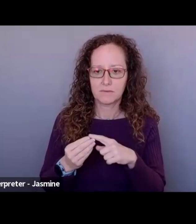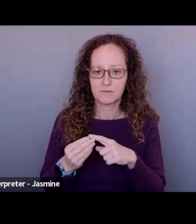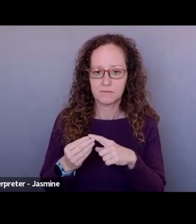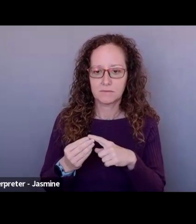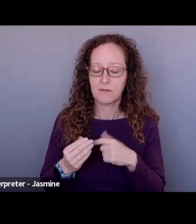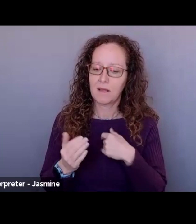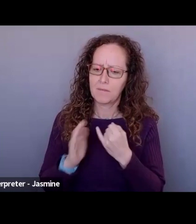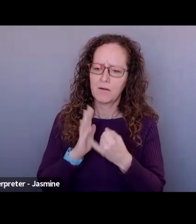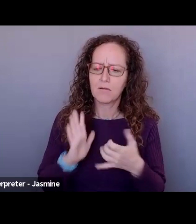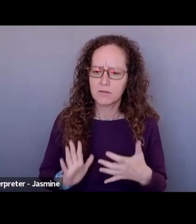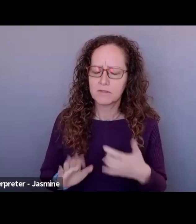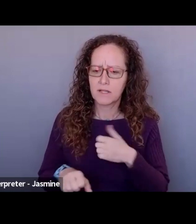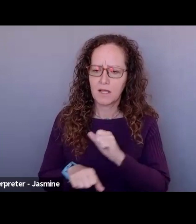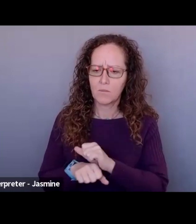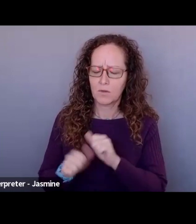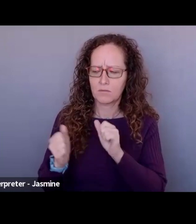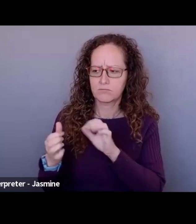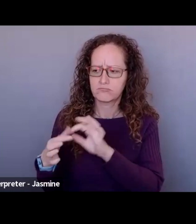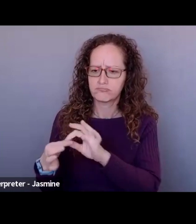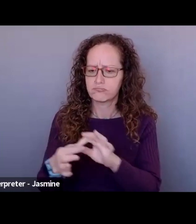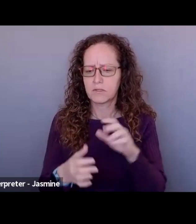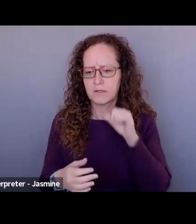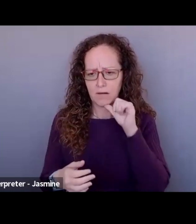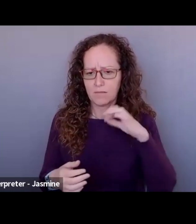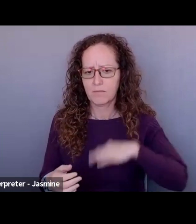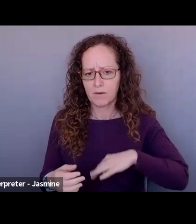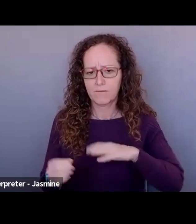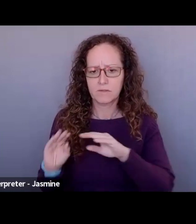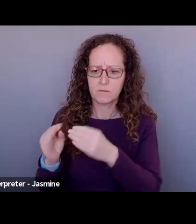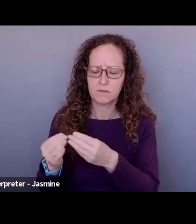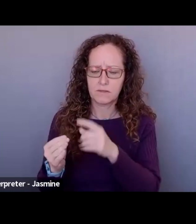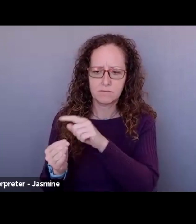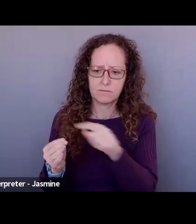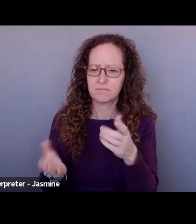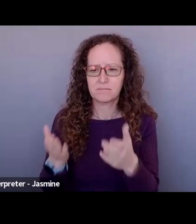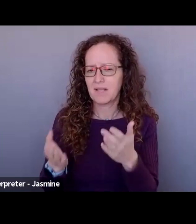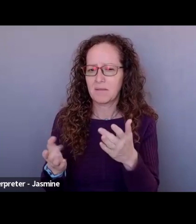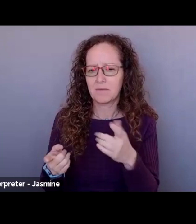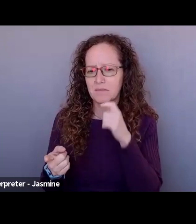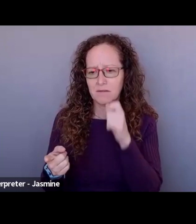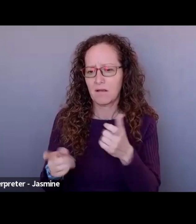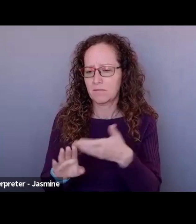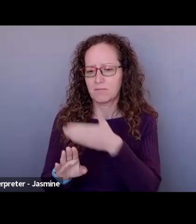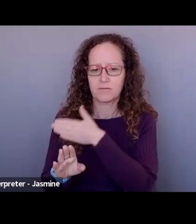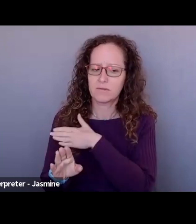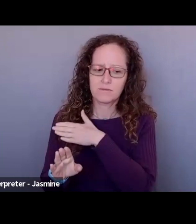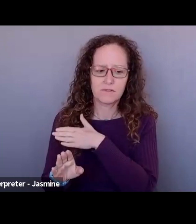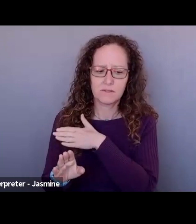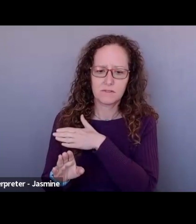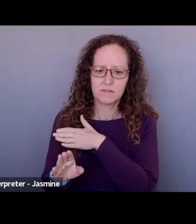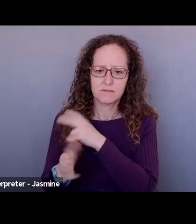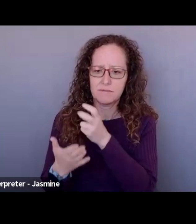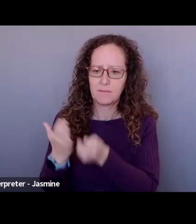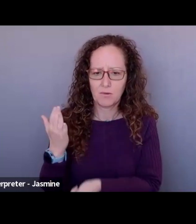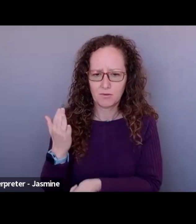I'm an artist, but I work with nonprofits, um, that maybe necessarily had not been previously as immersed in the